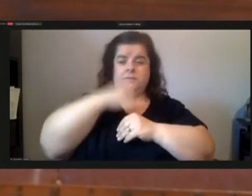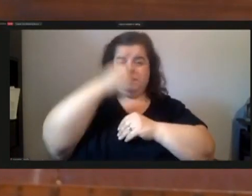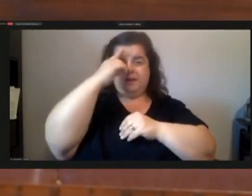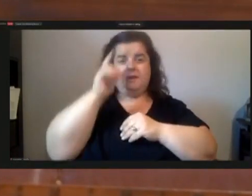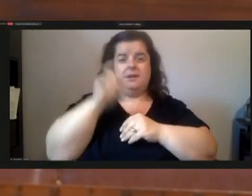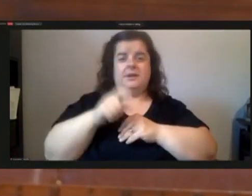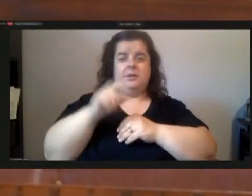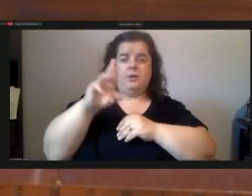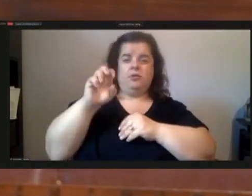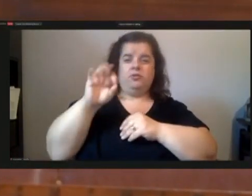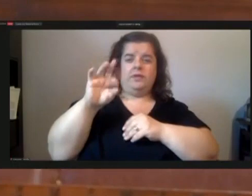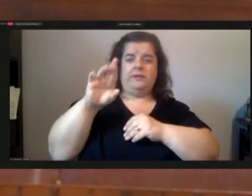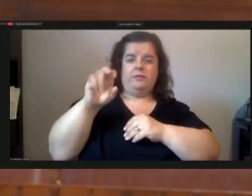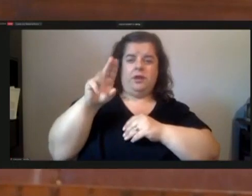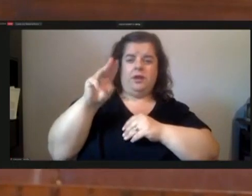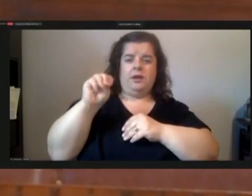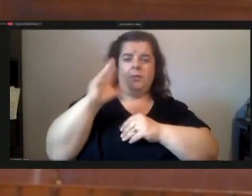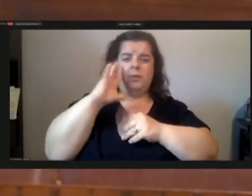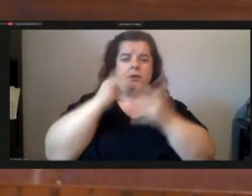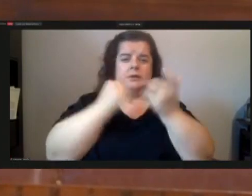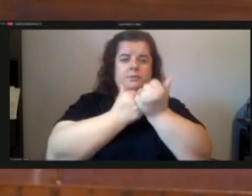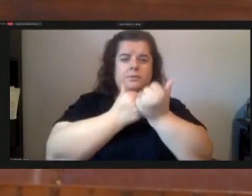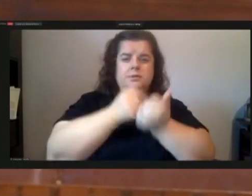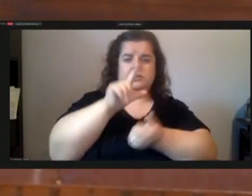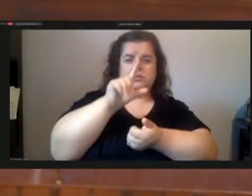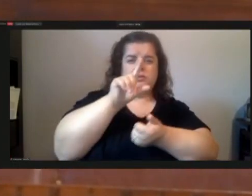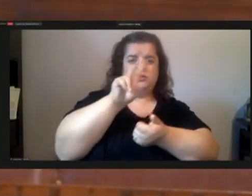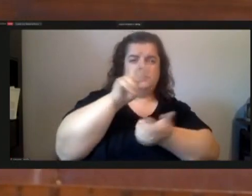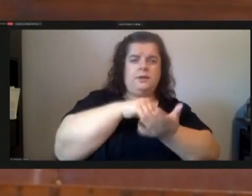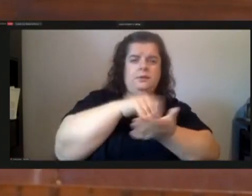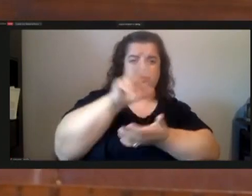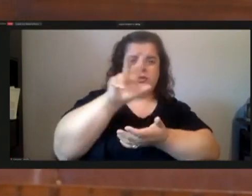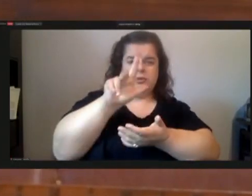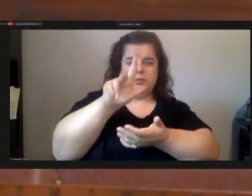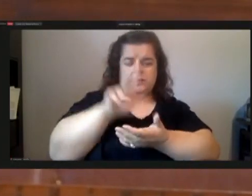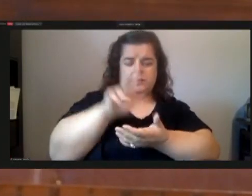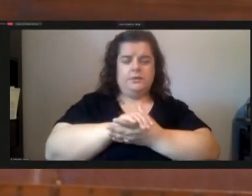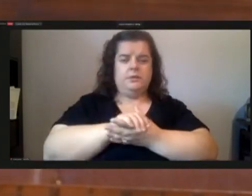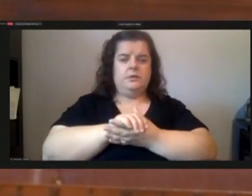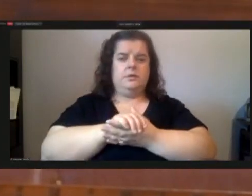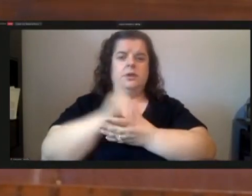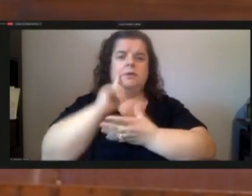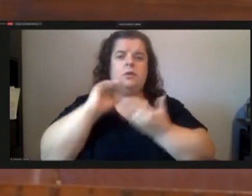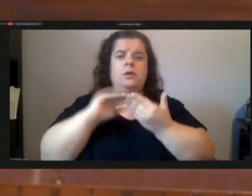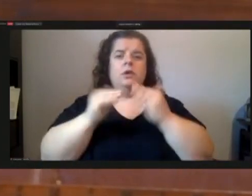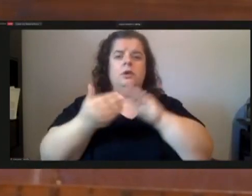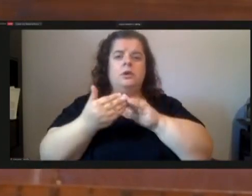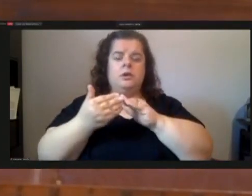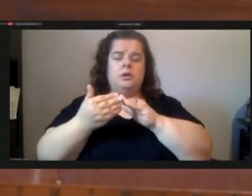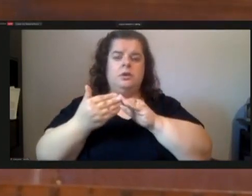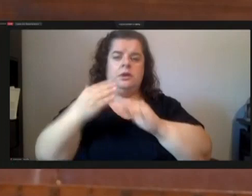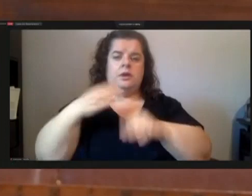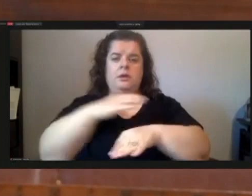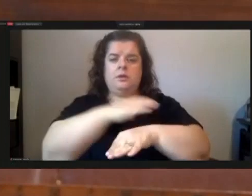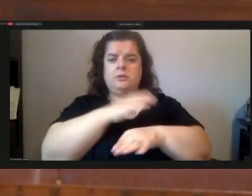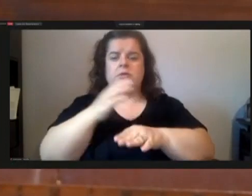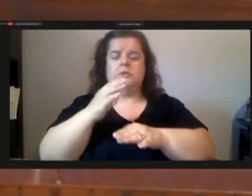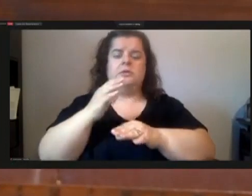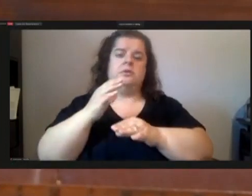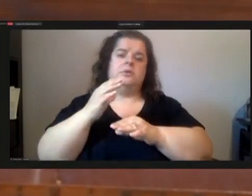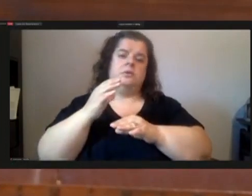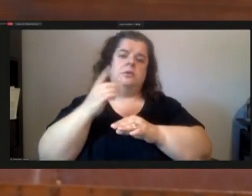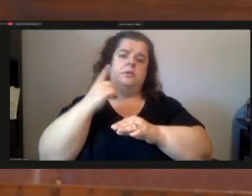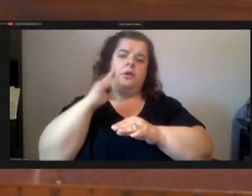i'll sponsor that in 2023 um for neighborhood councils three members and neighborhood uh those